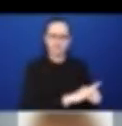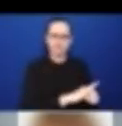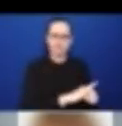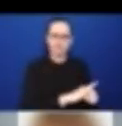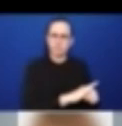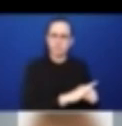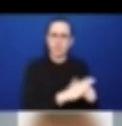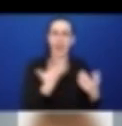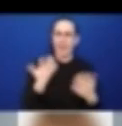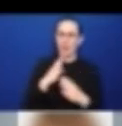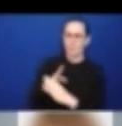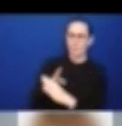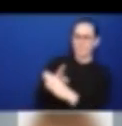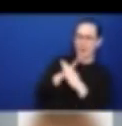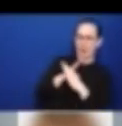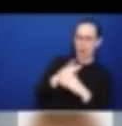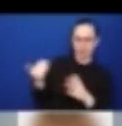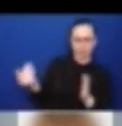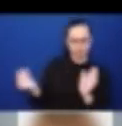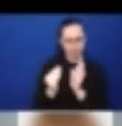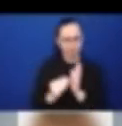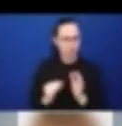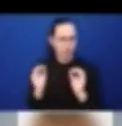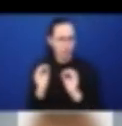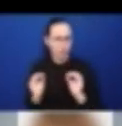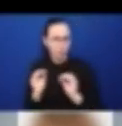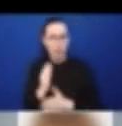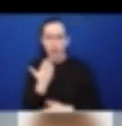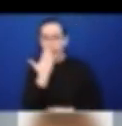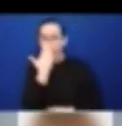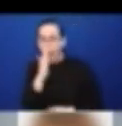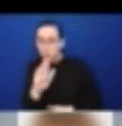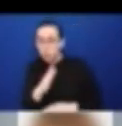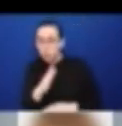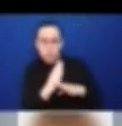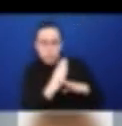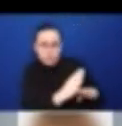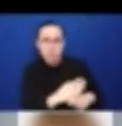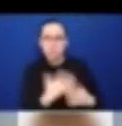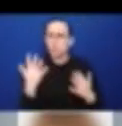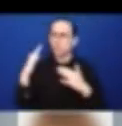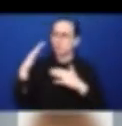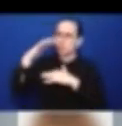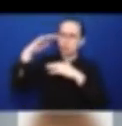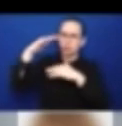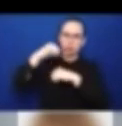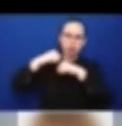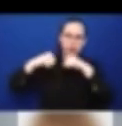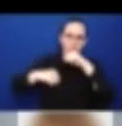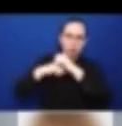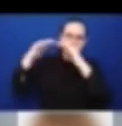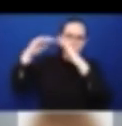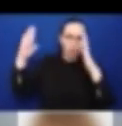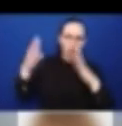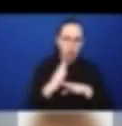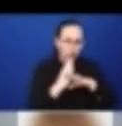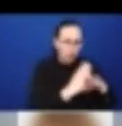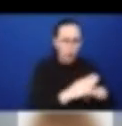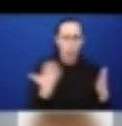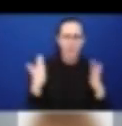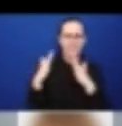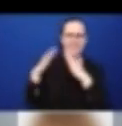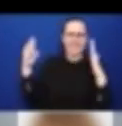policies that we identified. So I'll skip to the highlights and we look